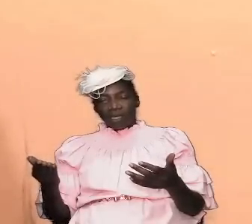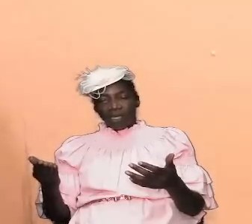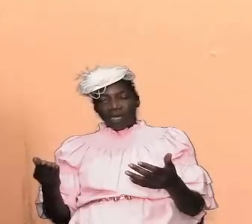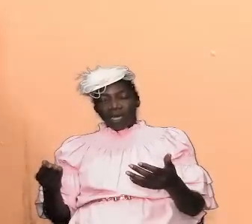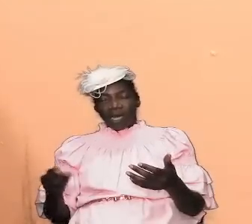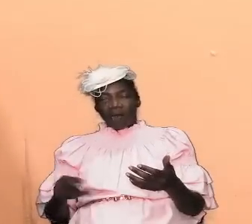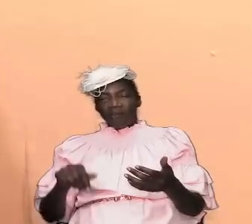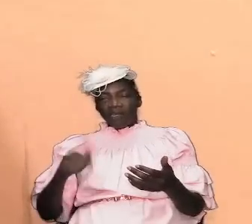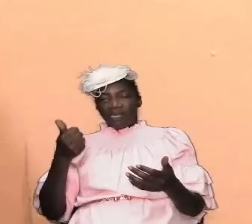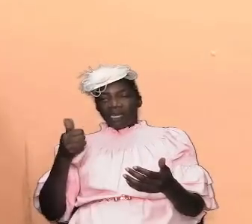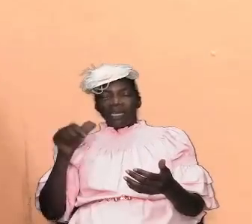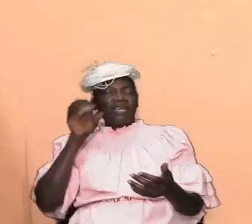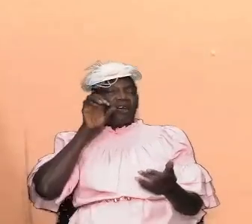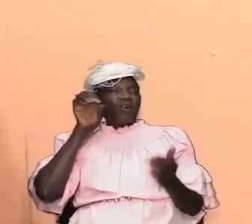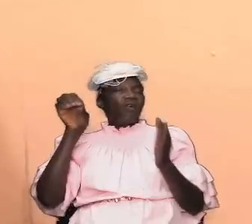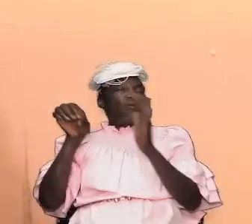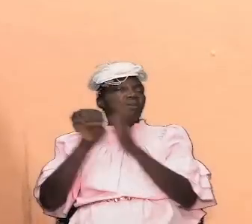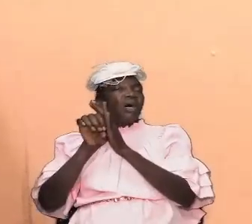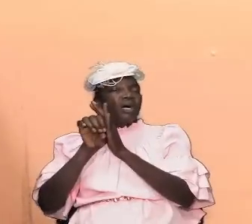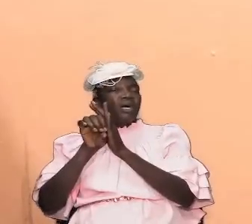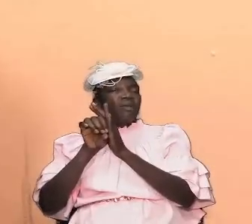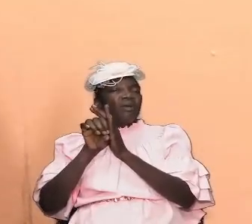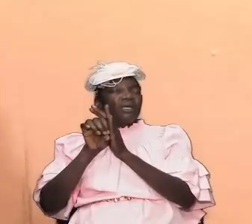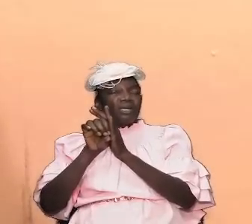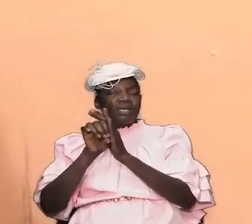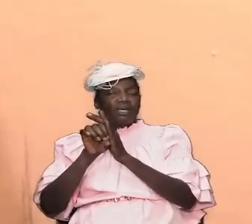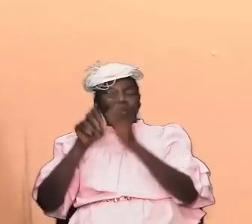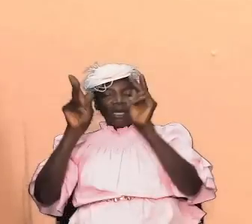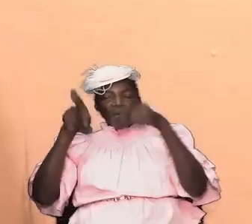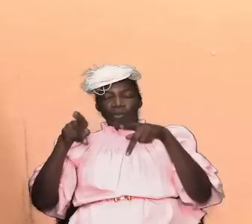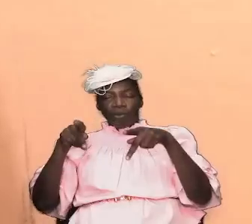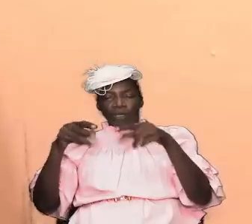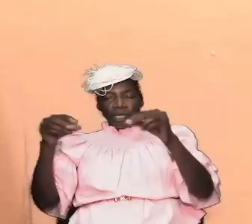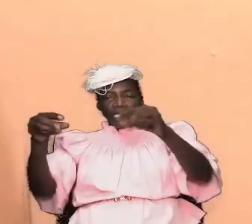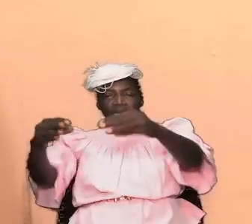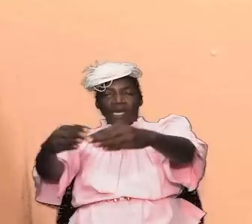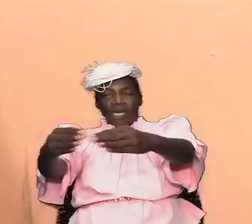were placed in that box